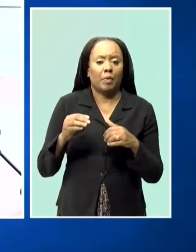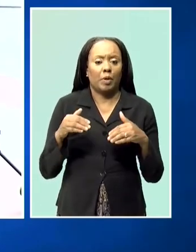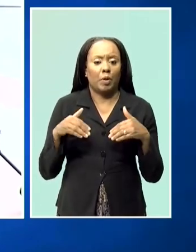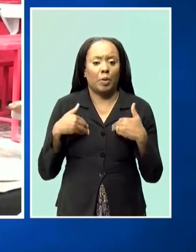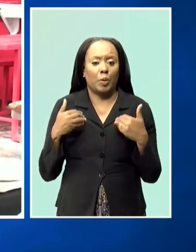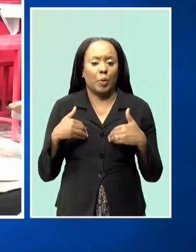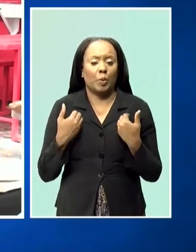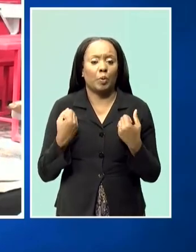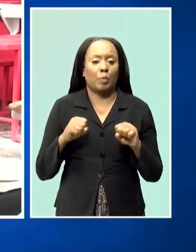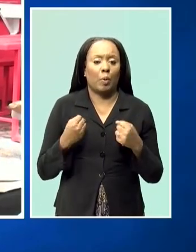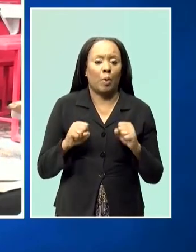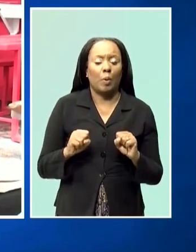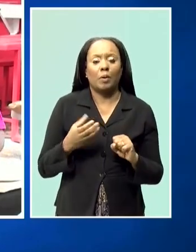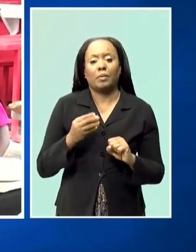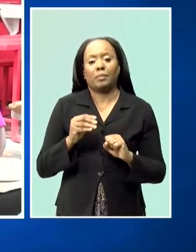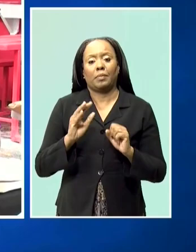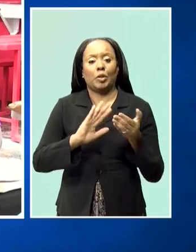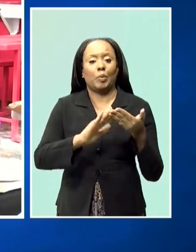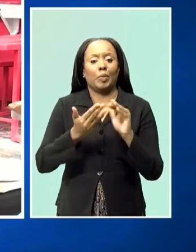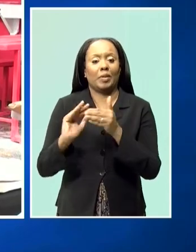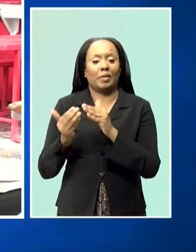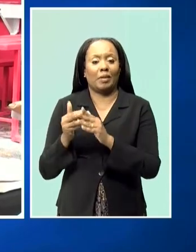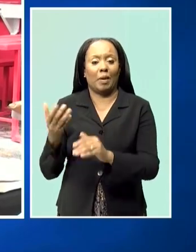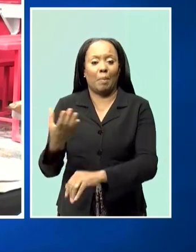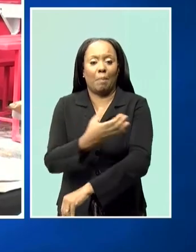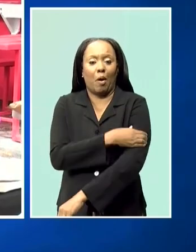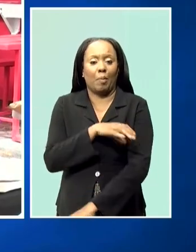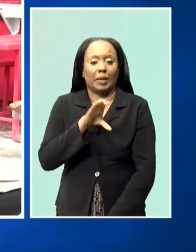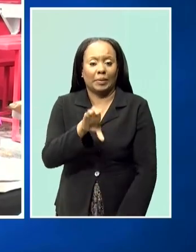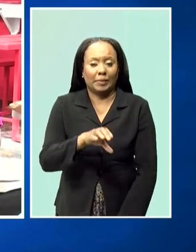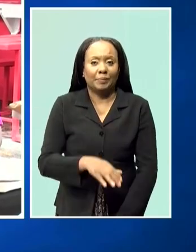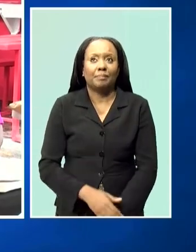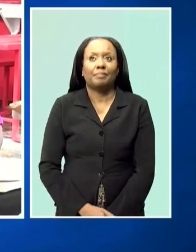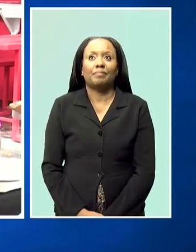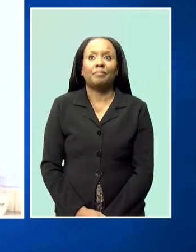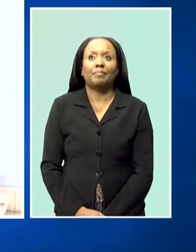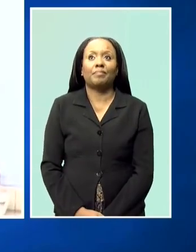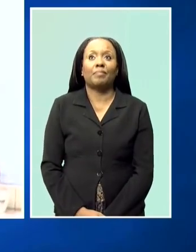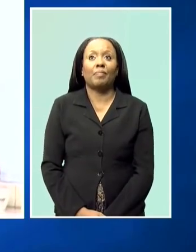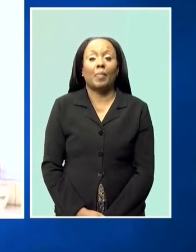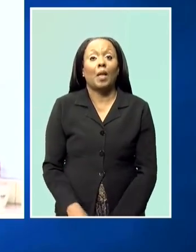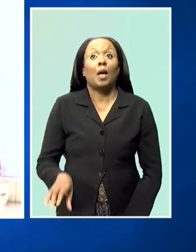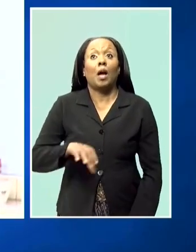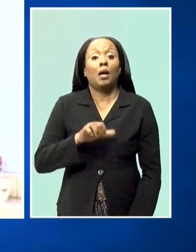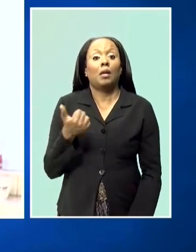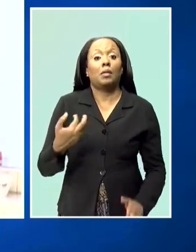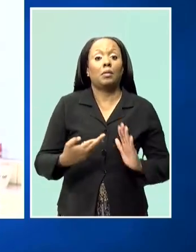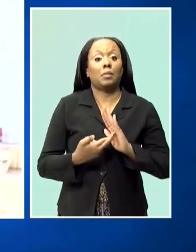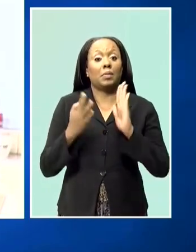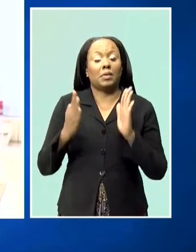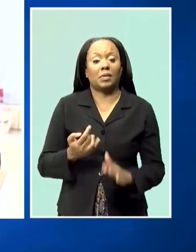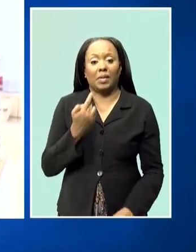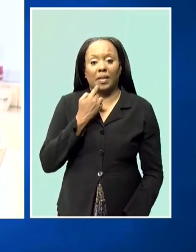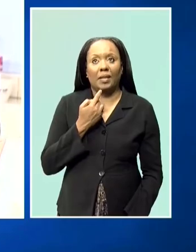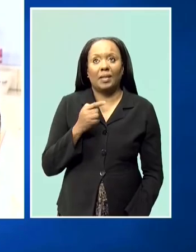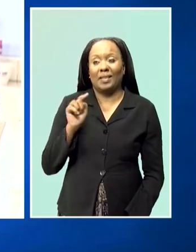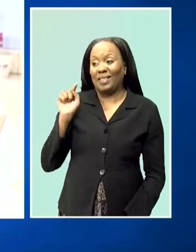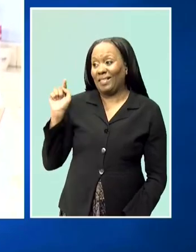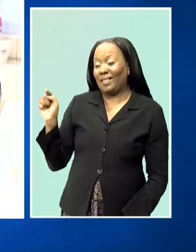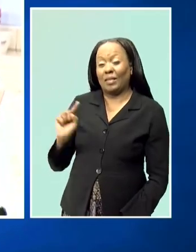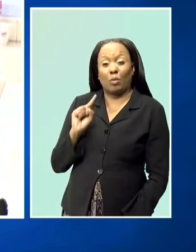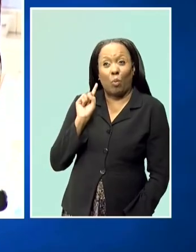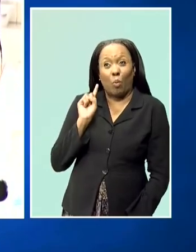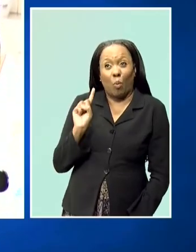Empowerment. And Permanent Secretary in the ministry, Yolande Howard, says it is just one of a number of community outreach initiatives being